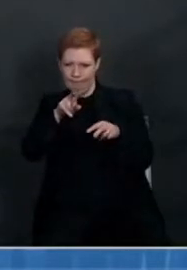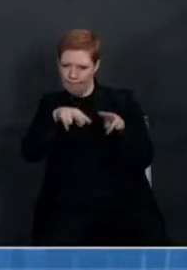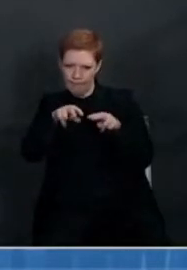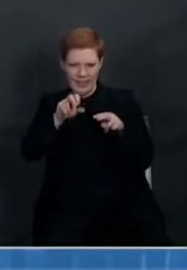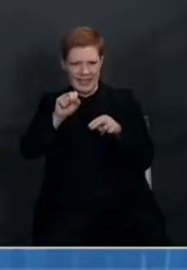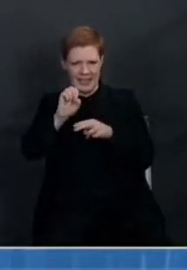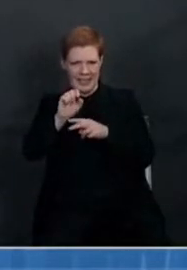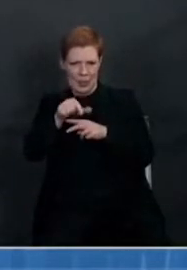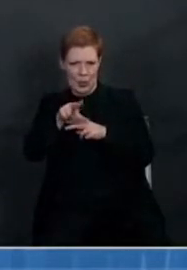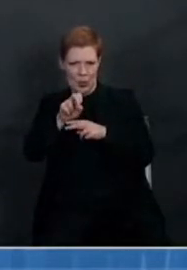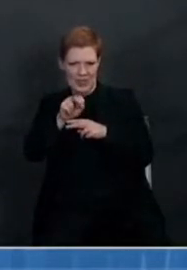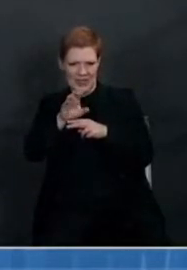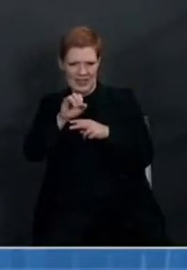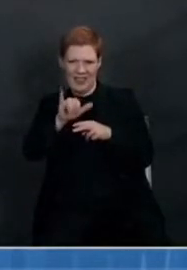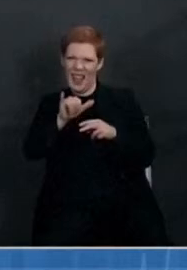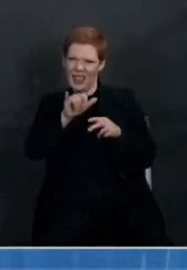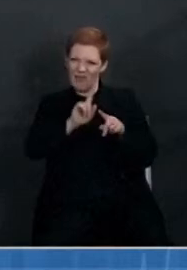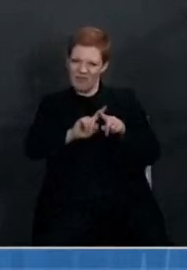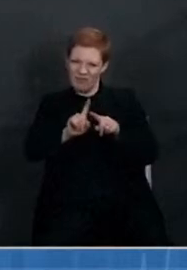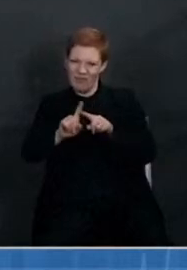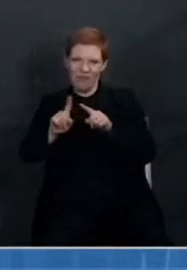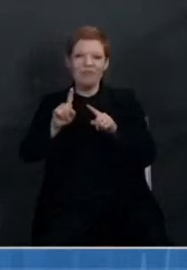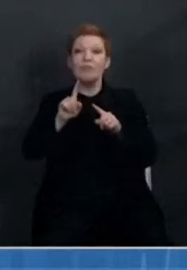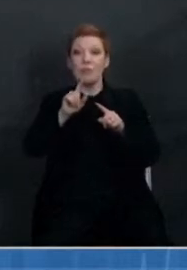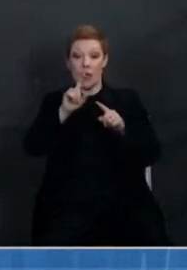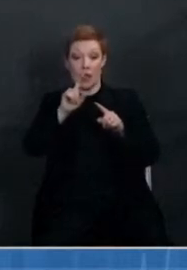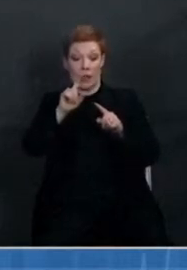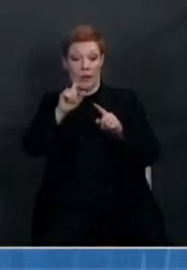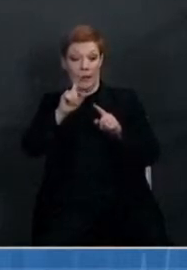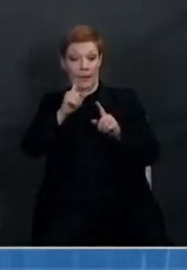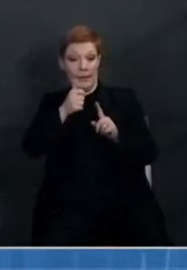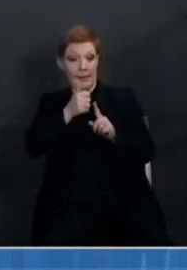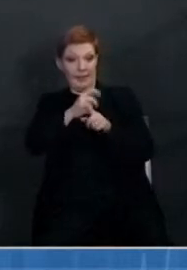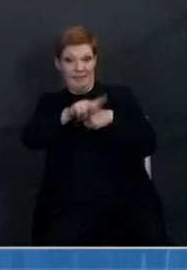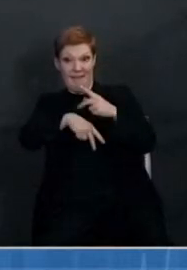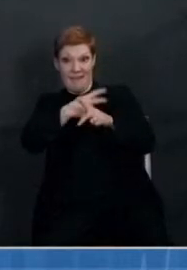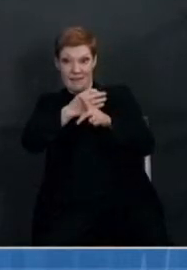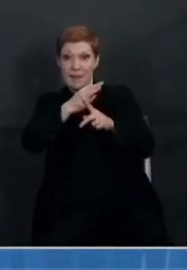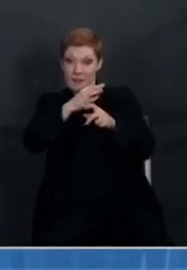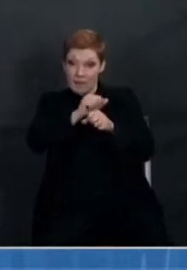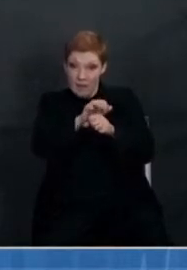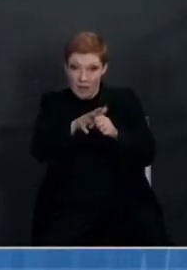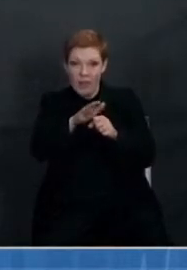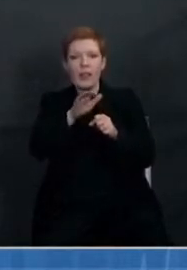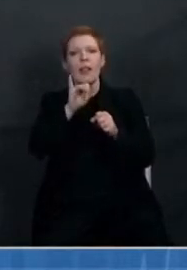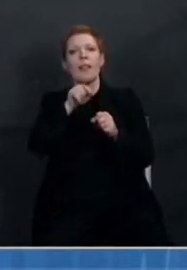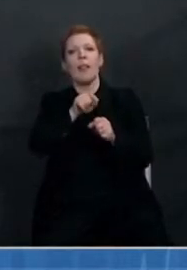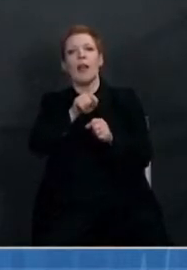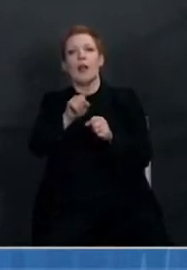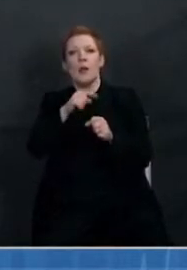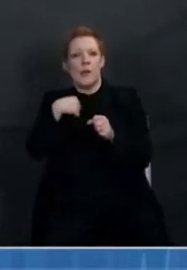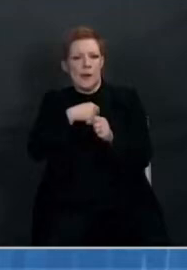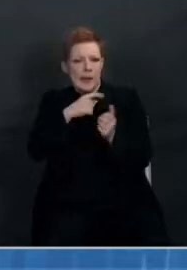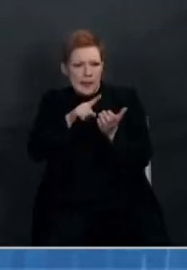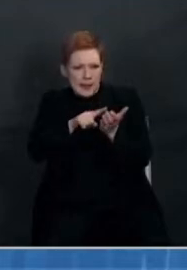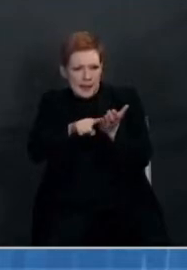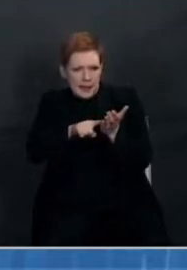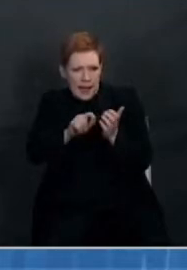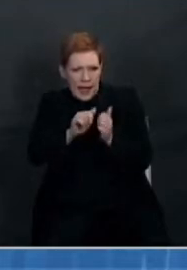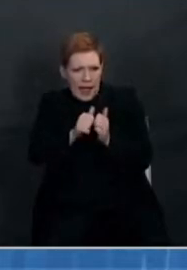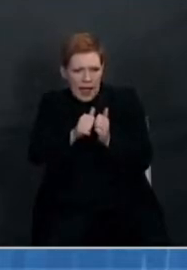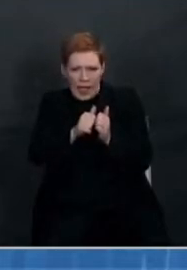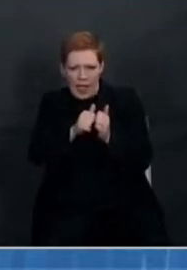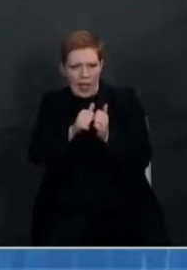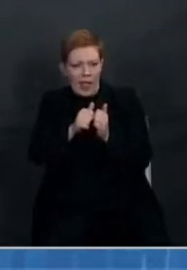start. However, we recognize that more resources and capacity are needed to increase our country's sequencing, surveillance, and outbreak